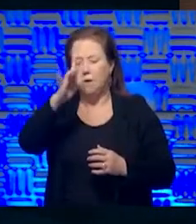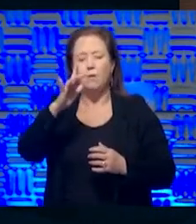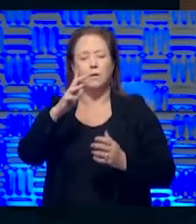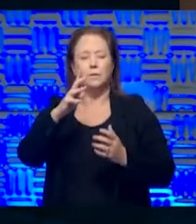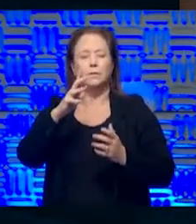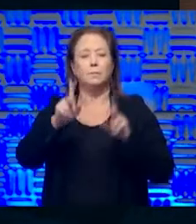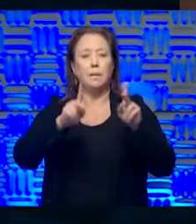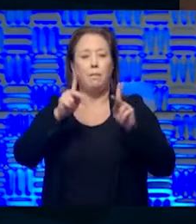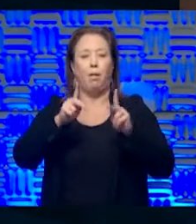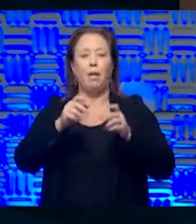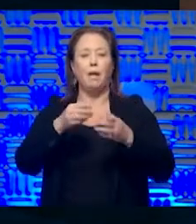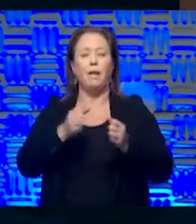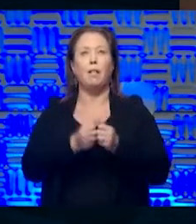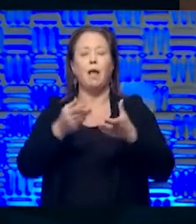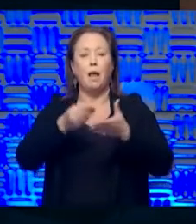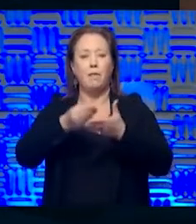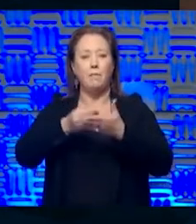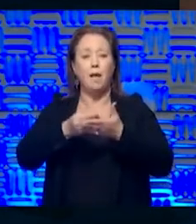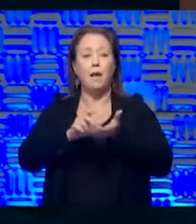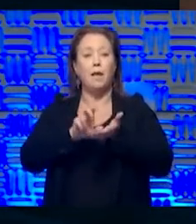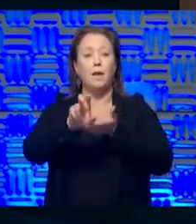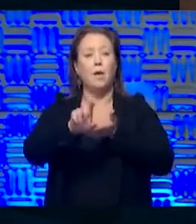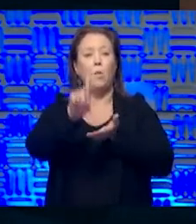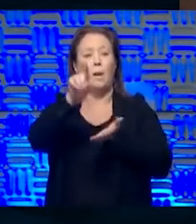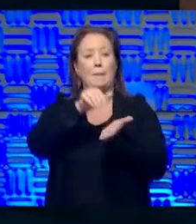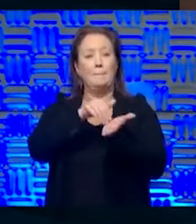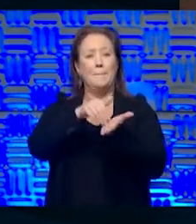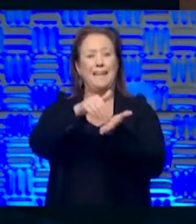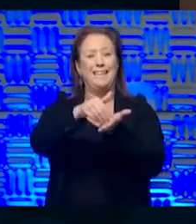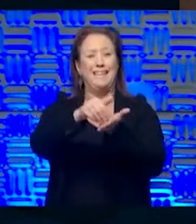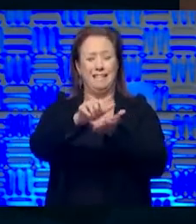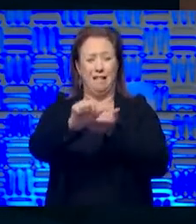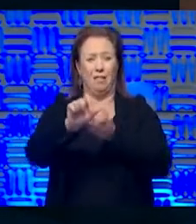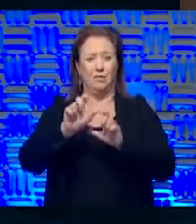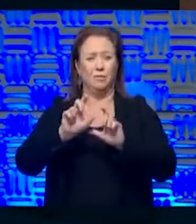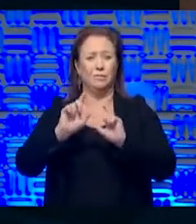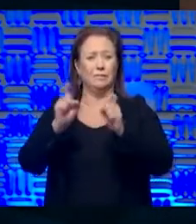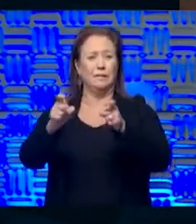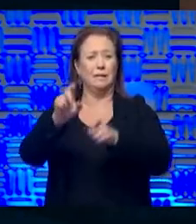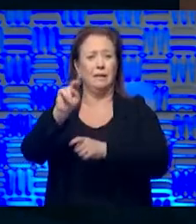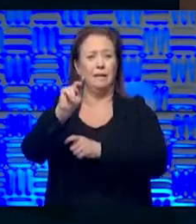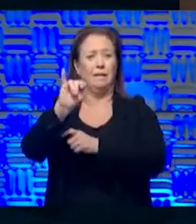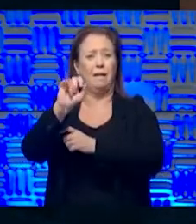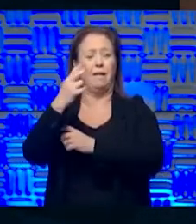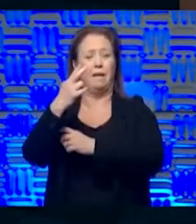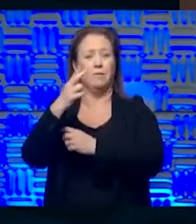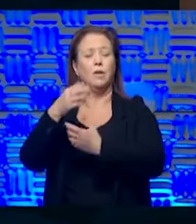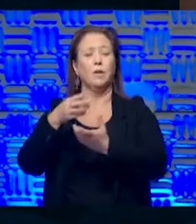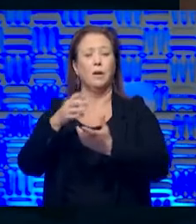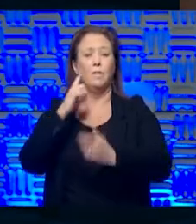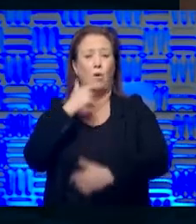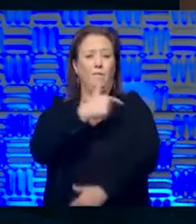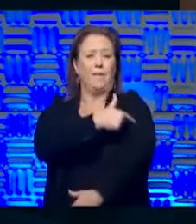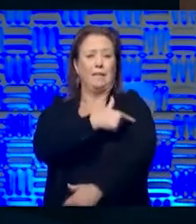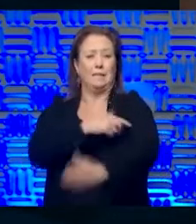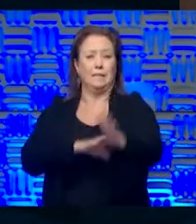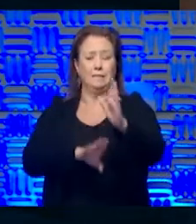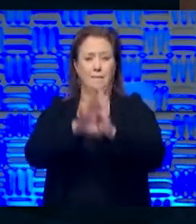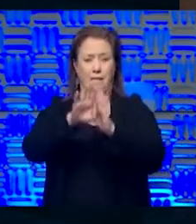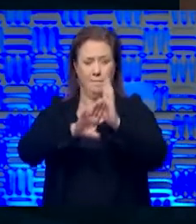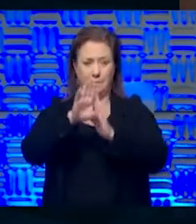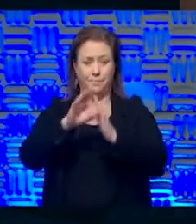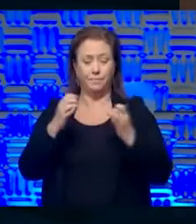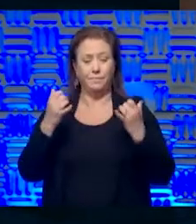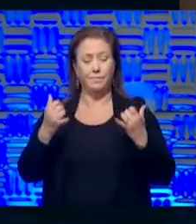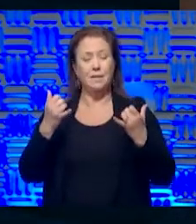money. This last appropriation bill put a billion dollars into NIH's budget for purposes of vaccine development. And